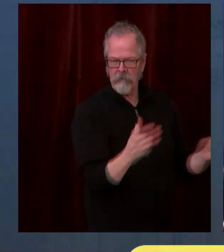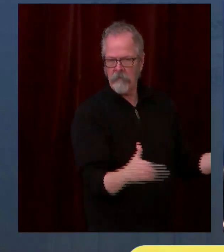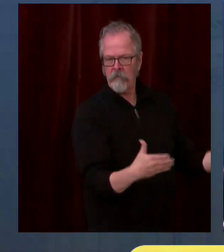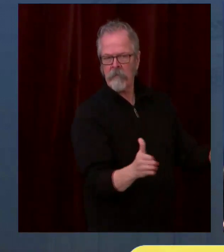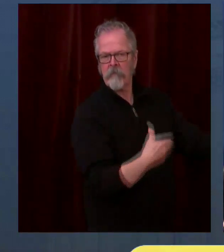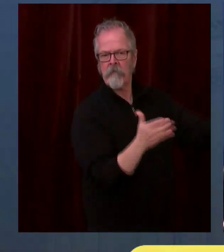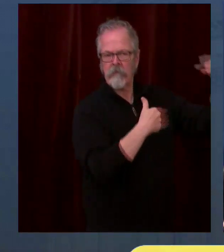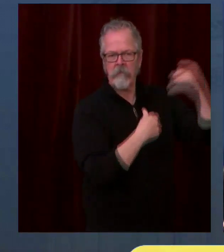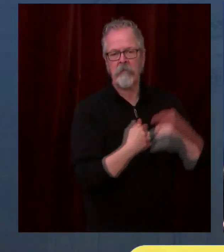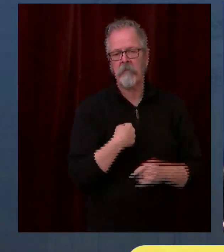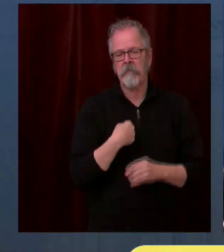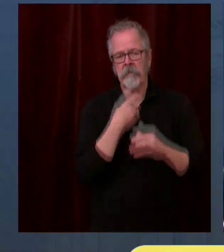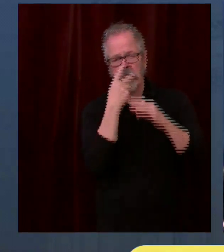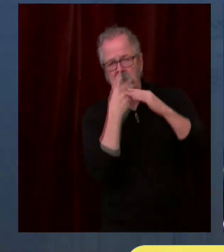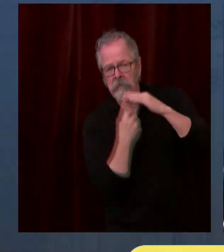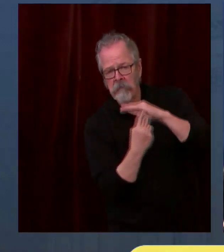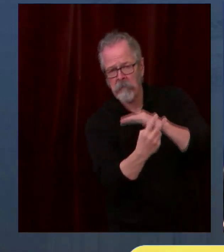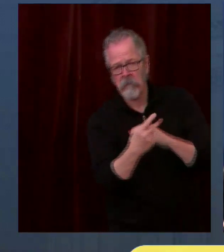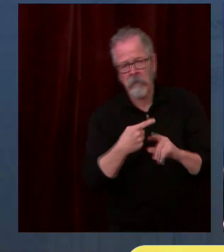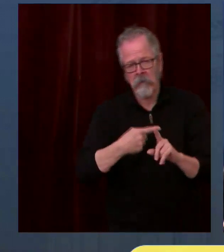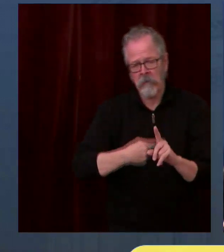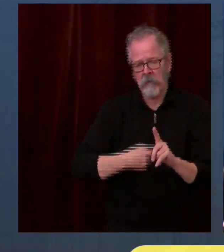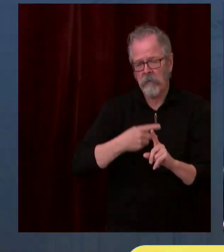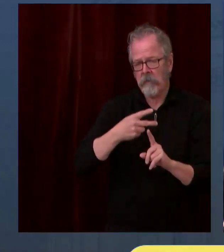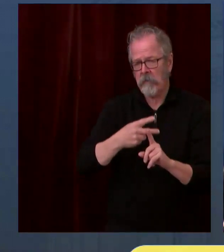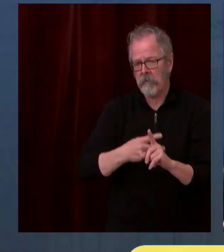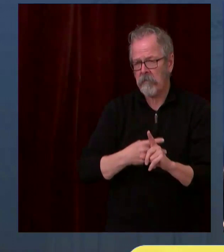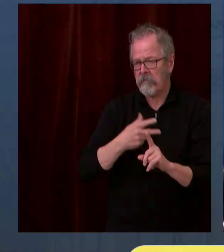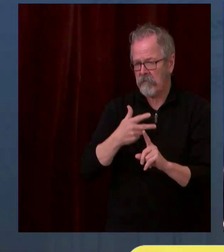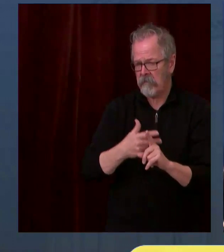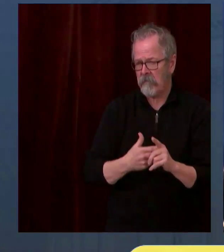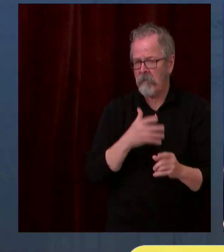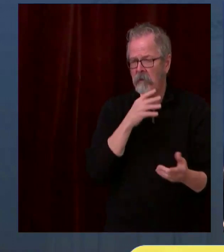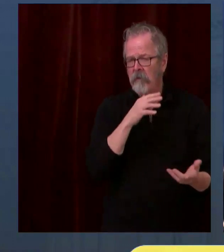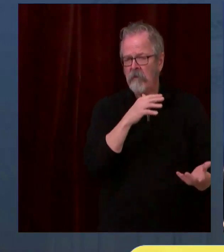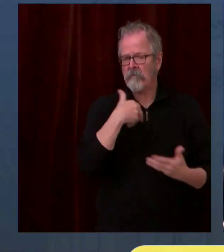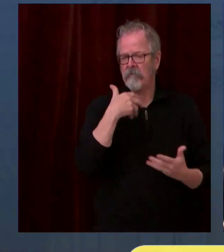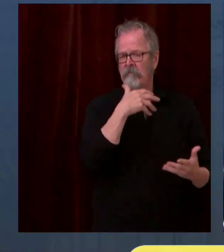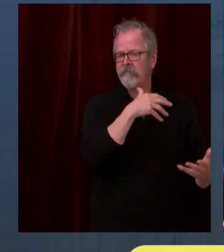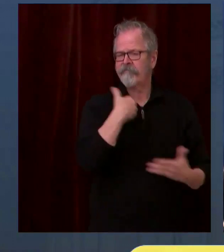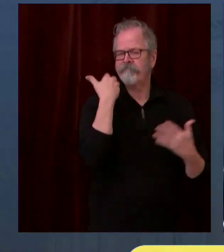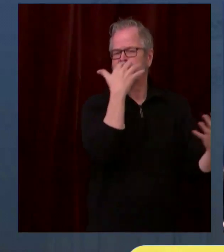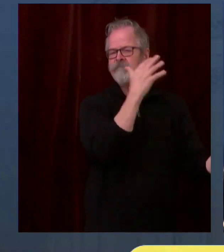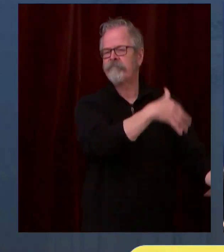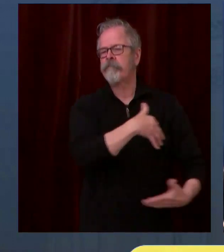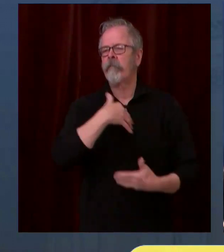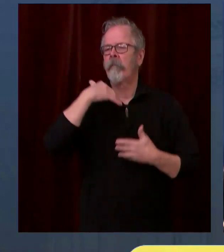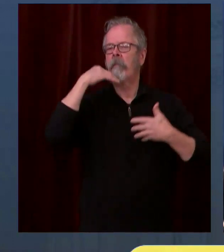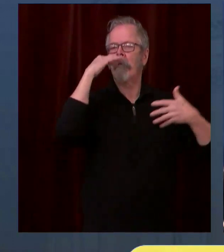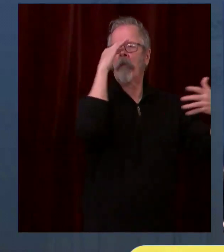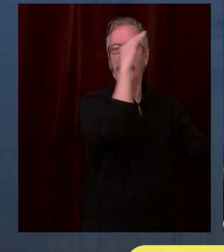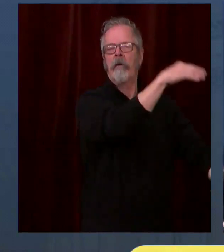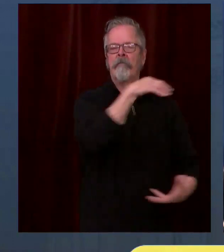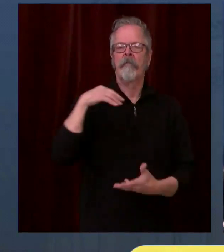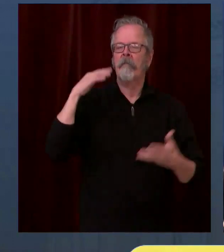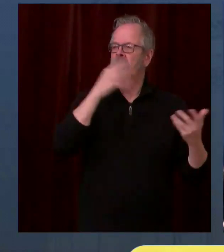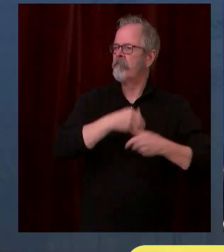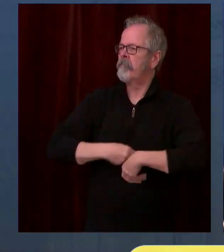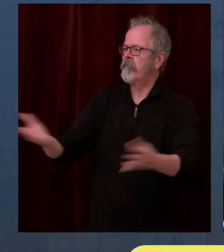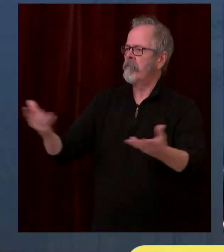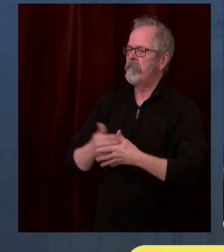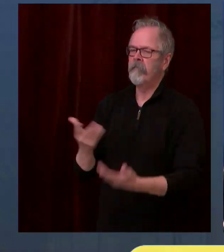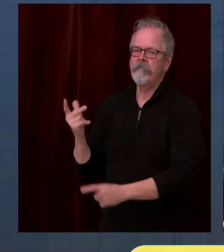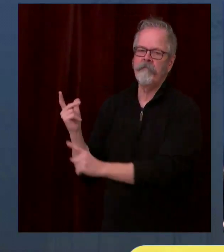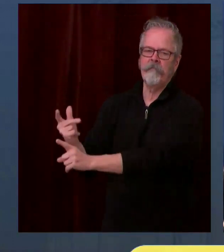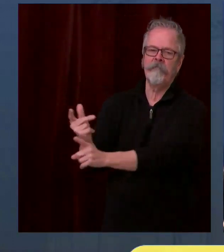fashion, when that increased production occurs. This is an ambitious goal, but I believe the